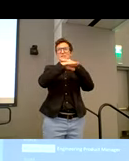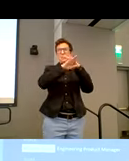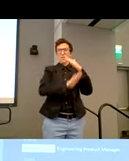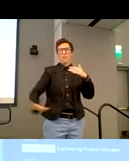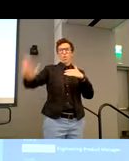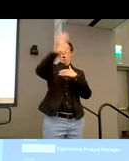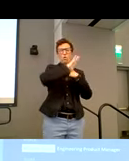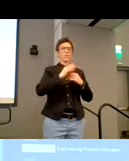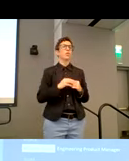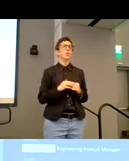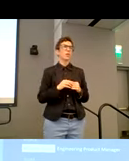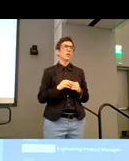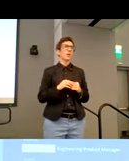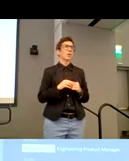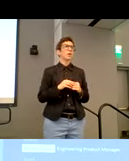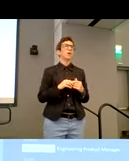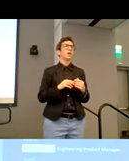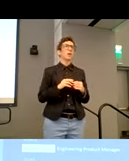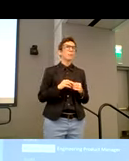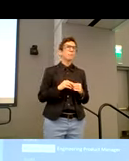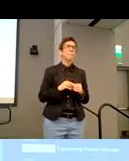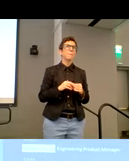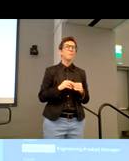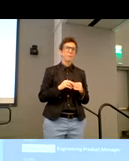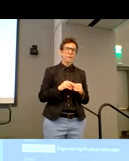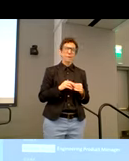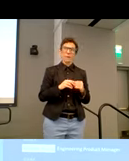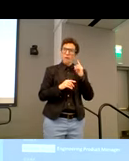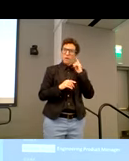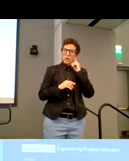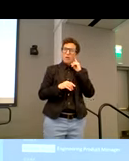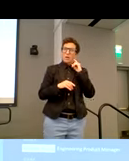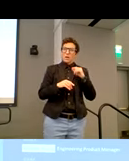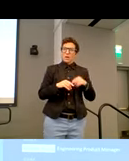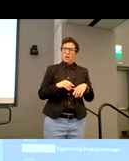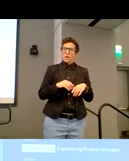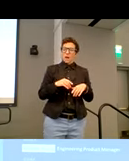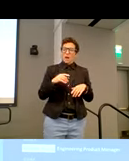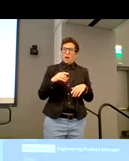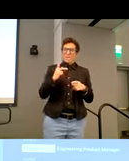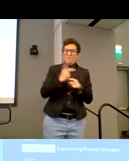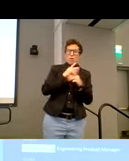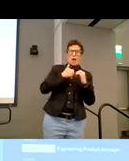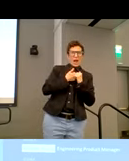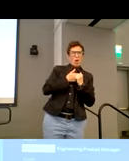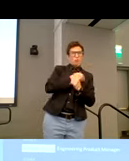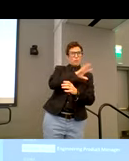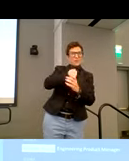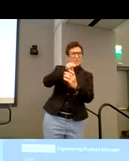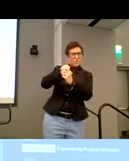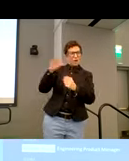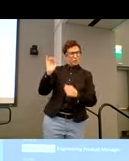that normally wouldn't be as interested in accessibility, uh, reach out to us more often and think, you know, how can I get myself involved into this? Um,